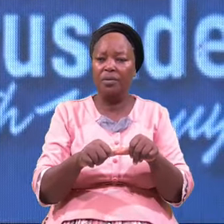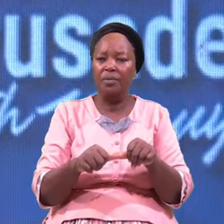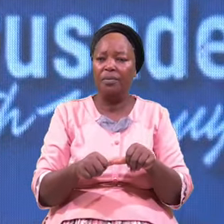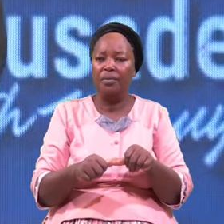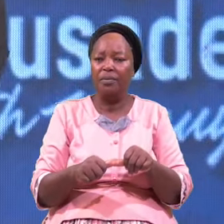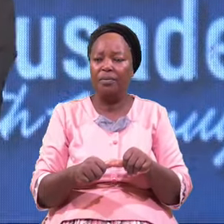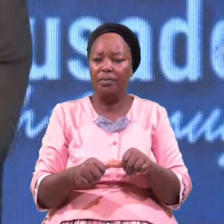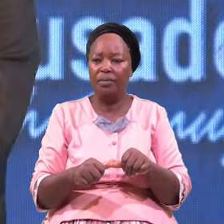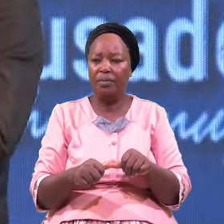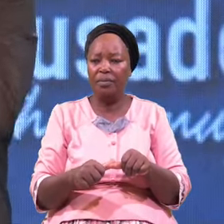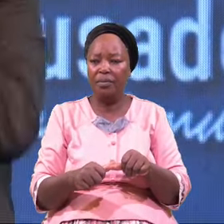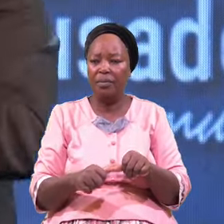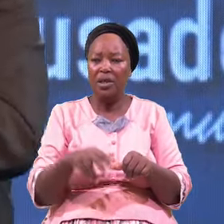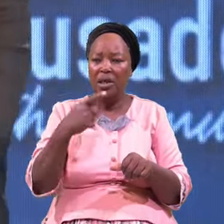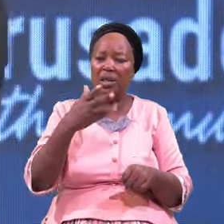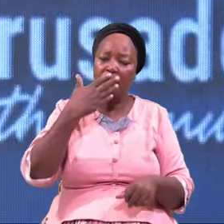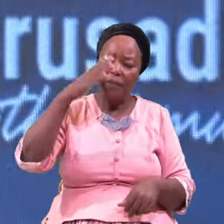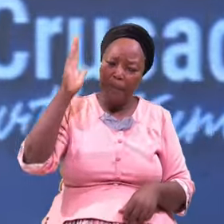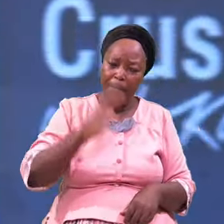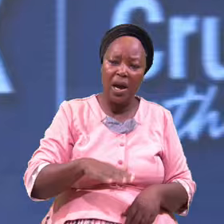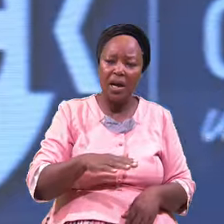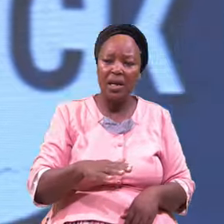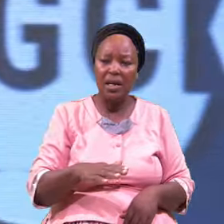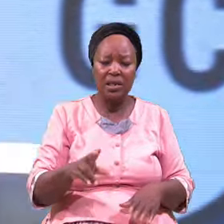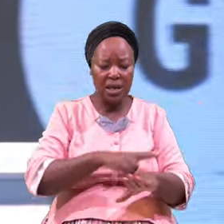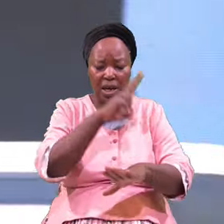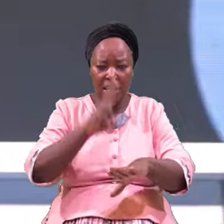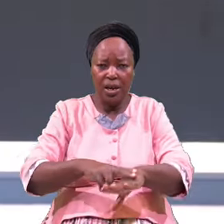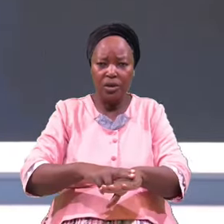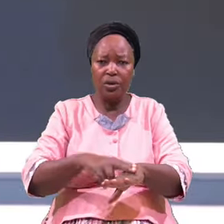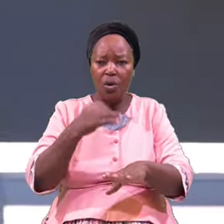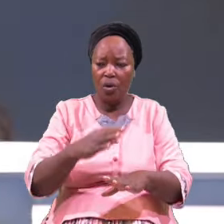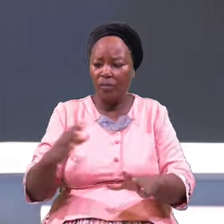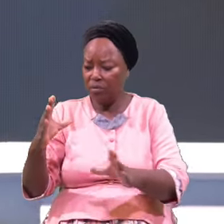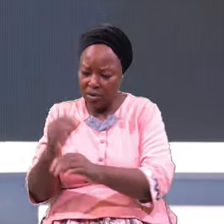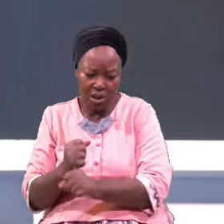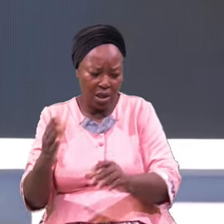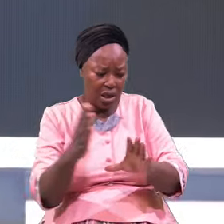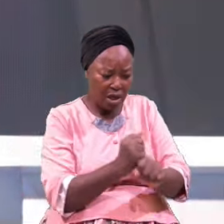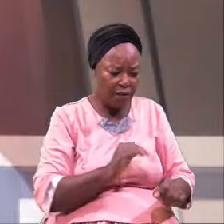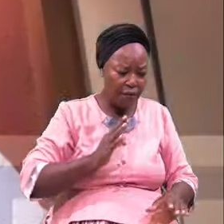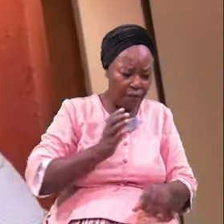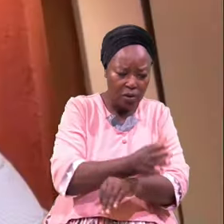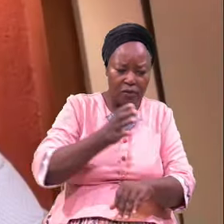The Bad Evil Nature Of Grabbing And Grabbing Will Continue